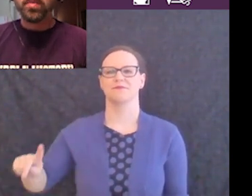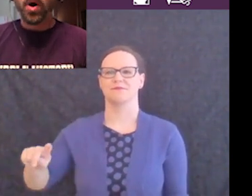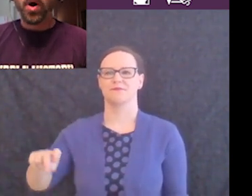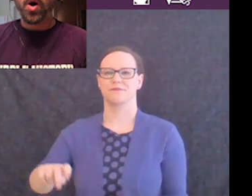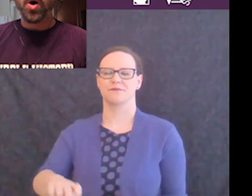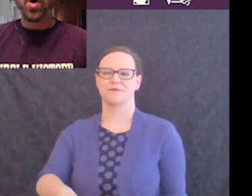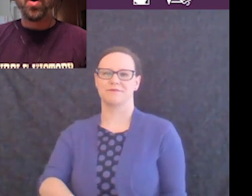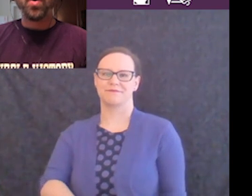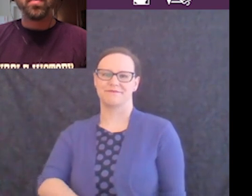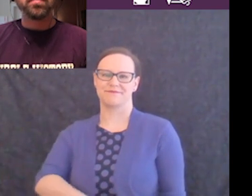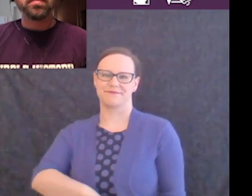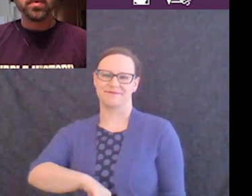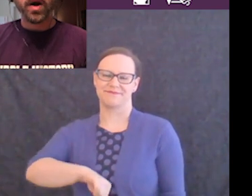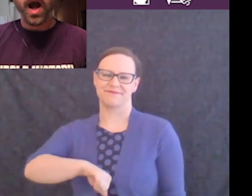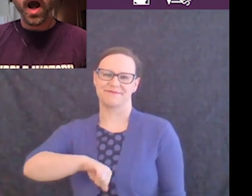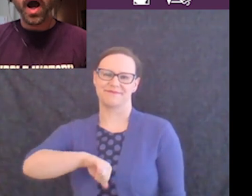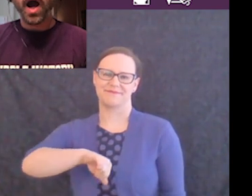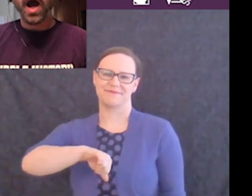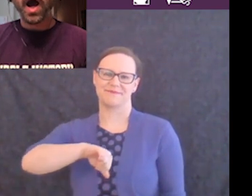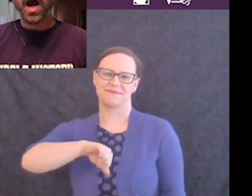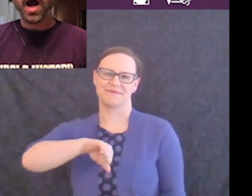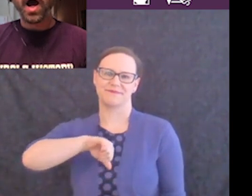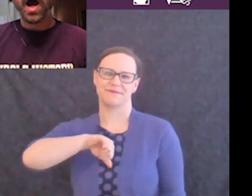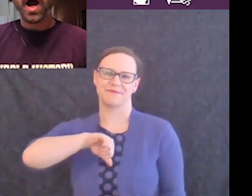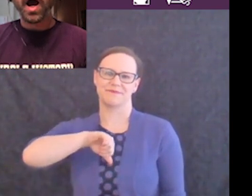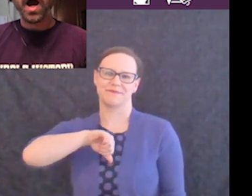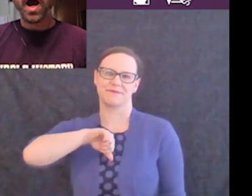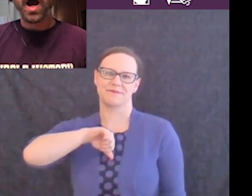Purple pride.